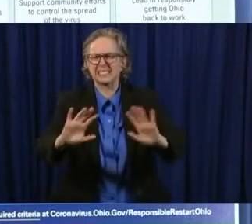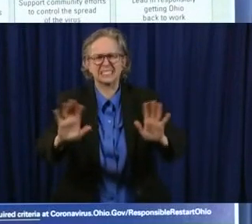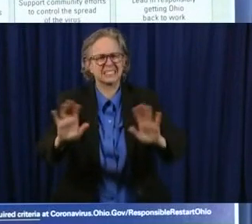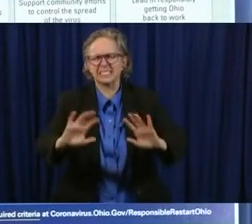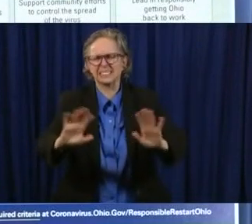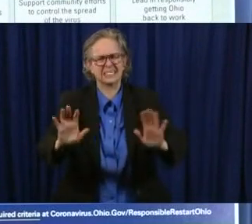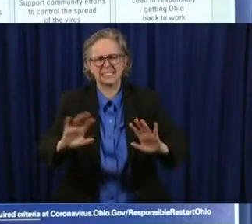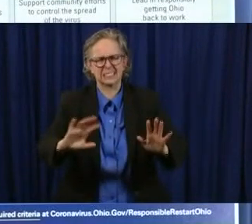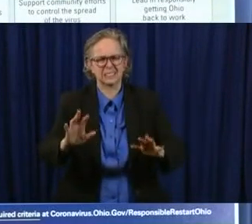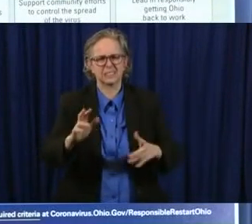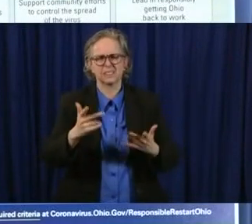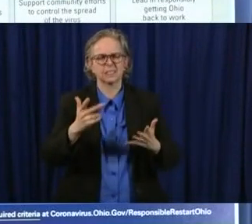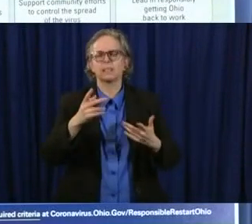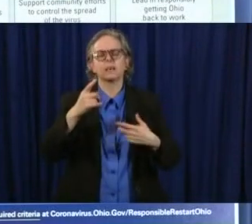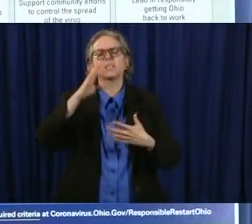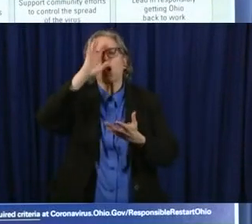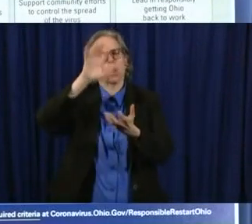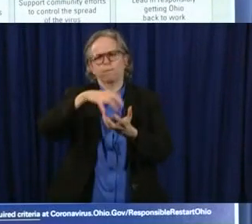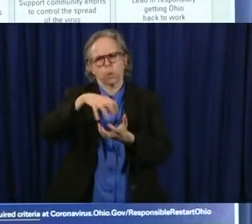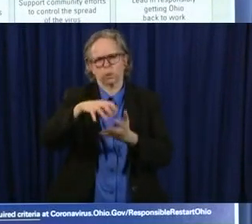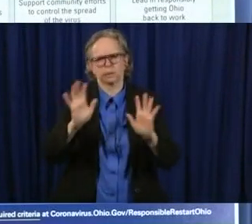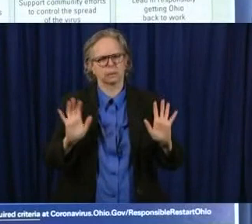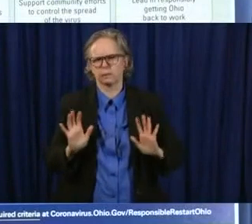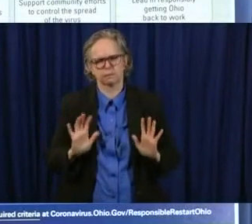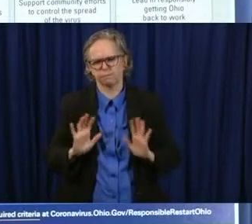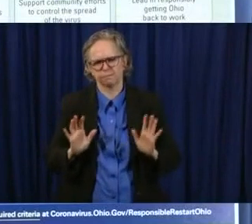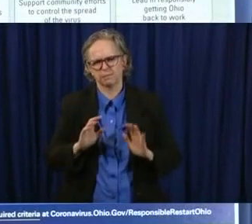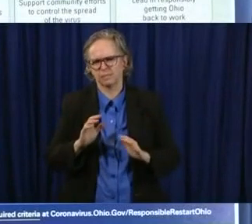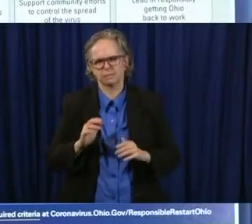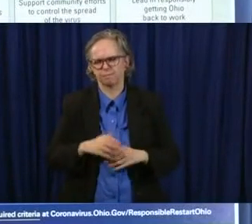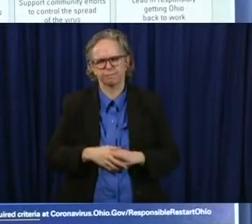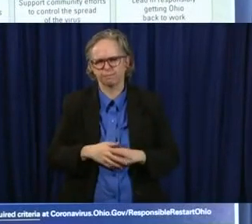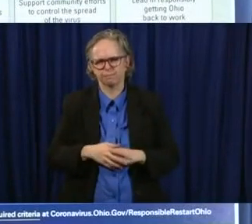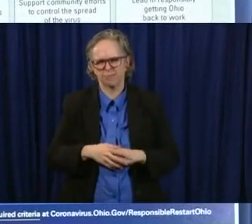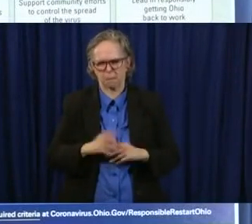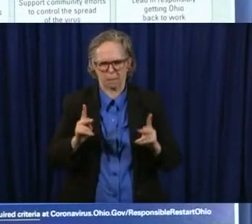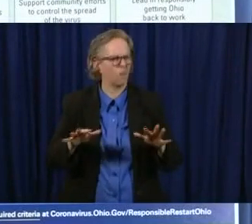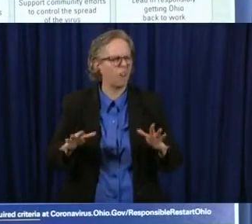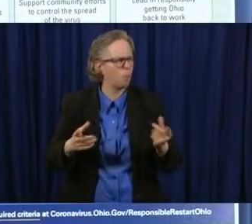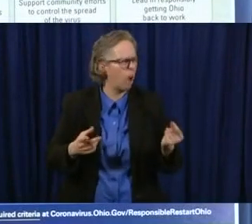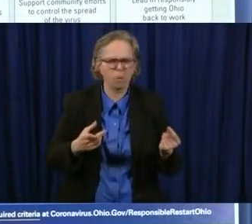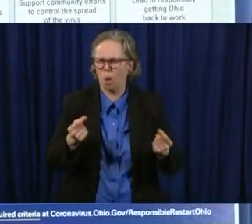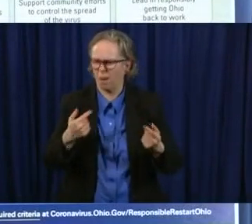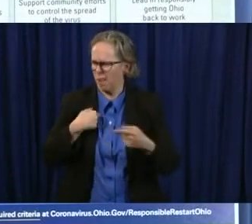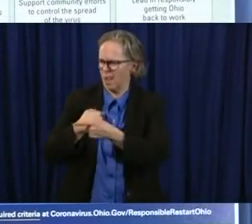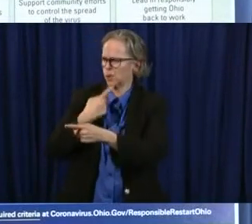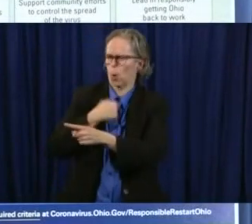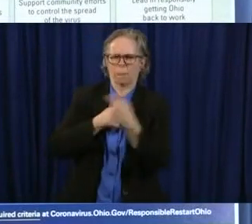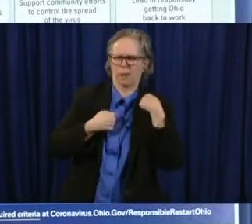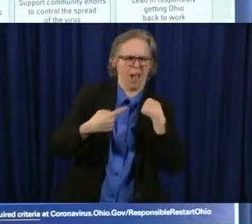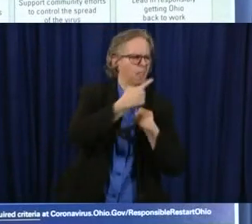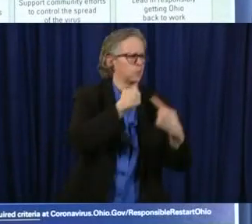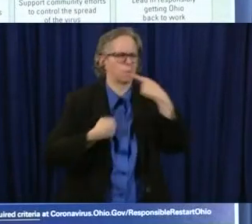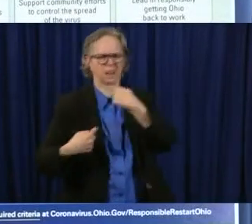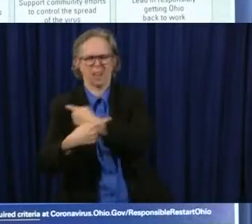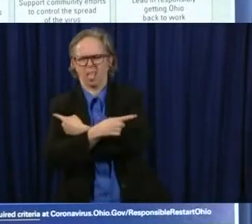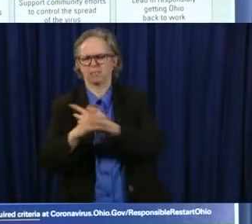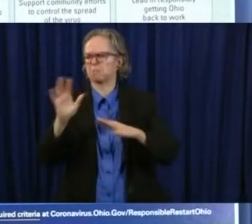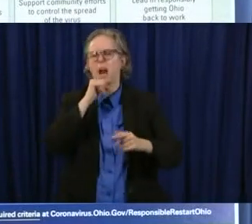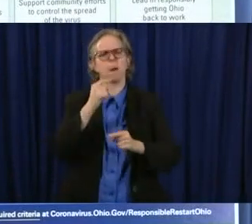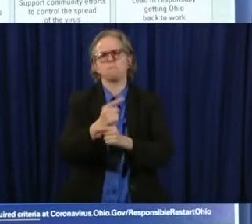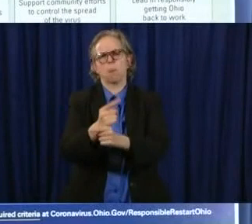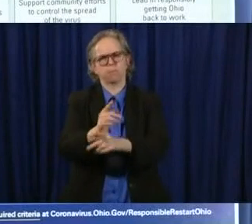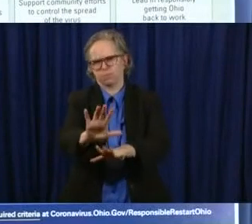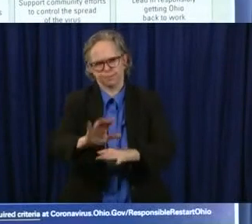confusion and it would cause a lot a lot of people going be moving around so i just don't think it would work um